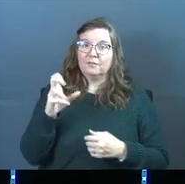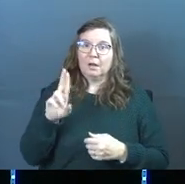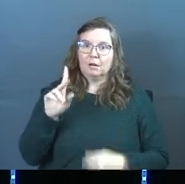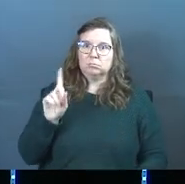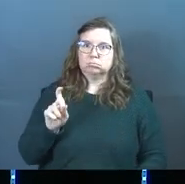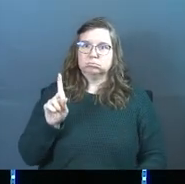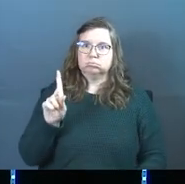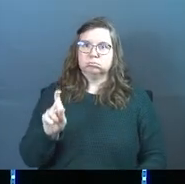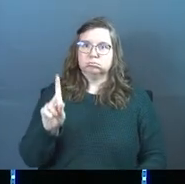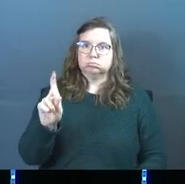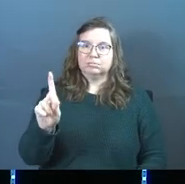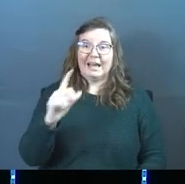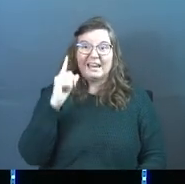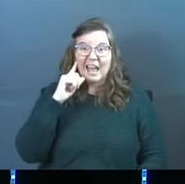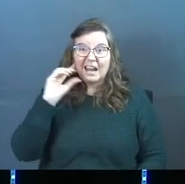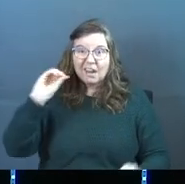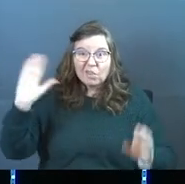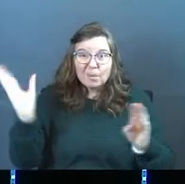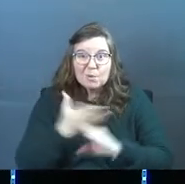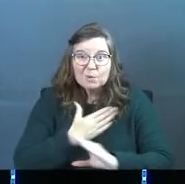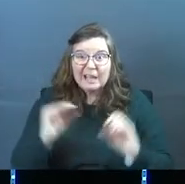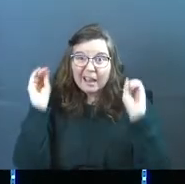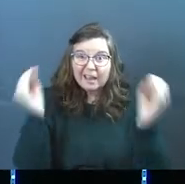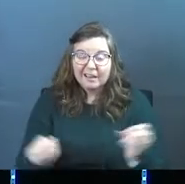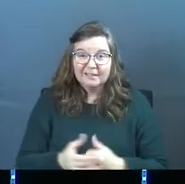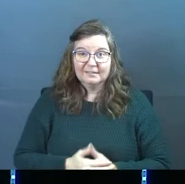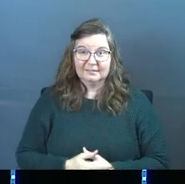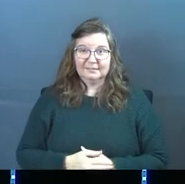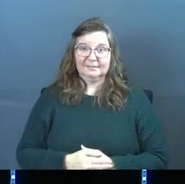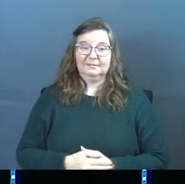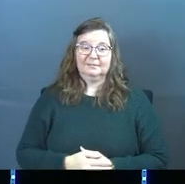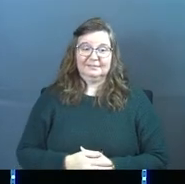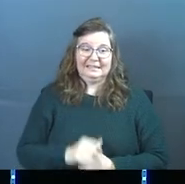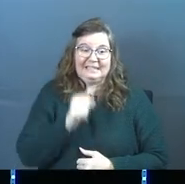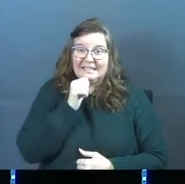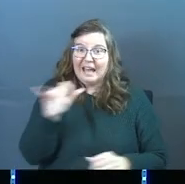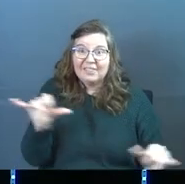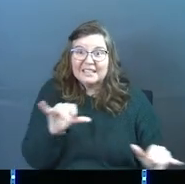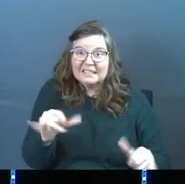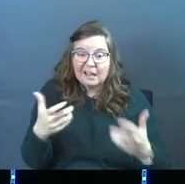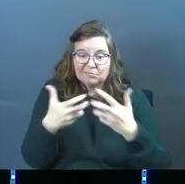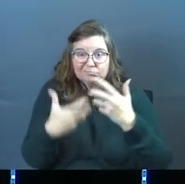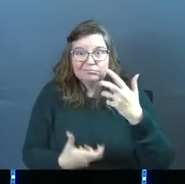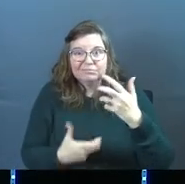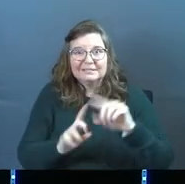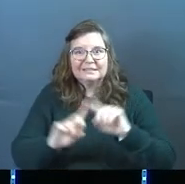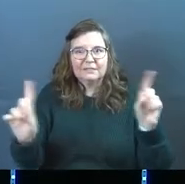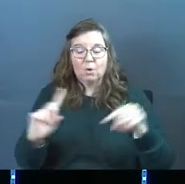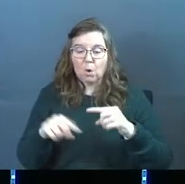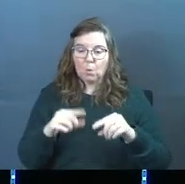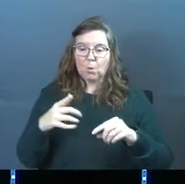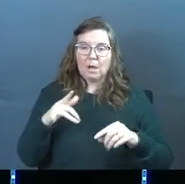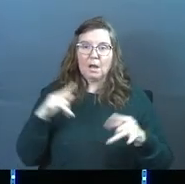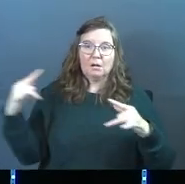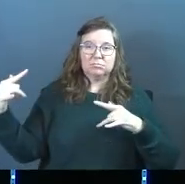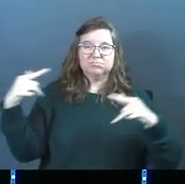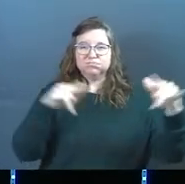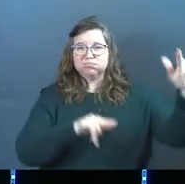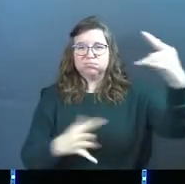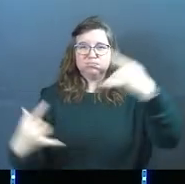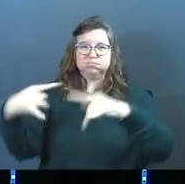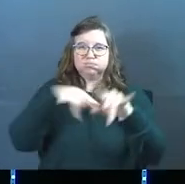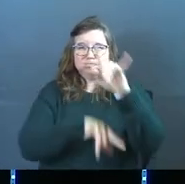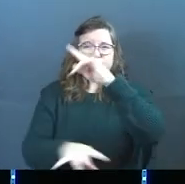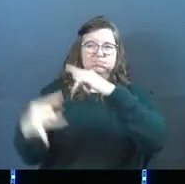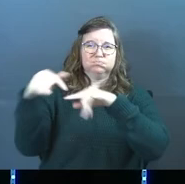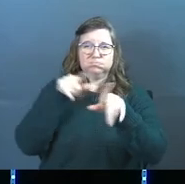down the hall all menacing and not hearing the music. It's not the same. Or when the space battles are happening